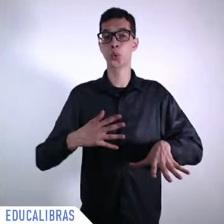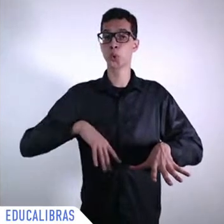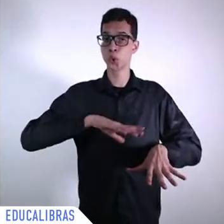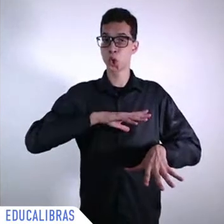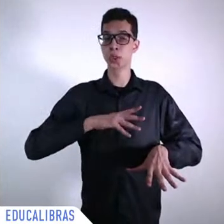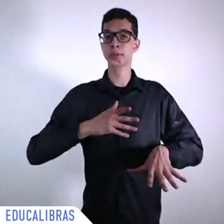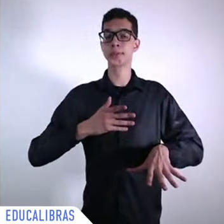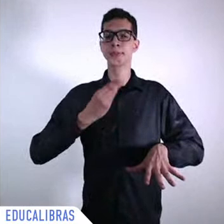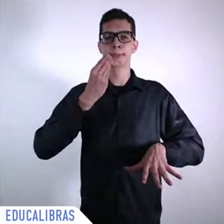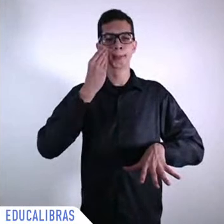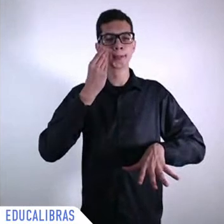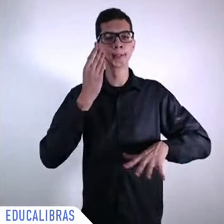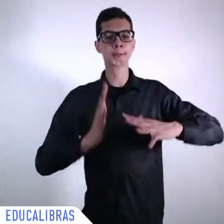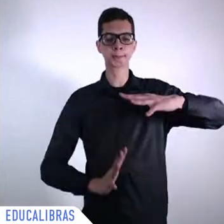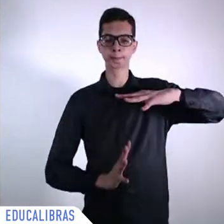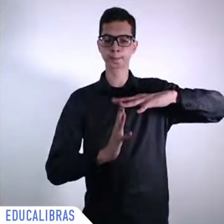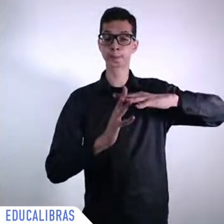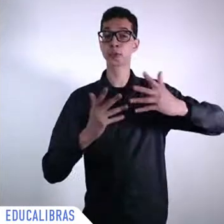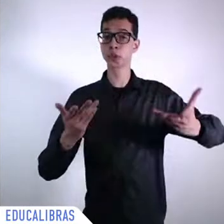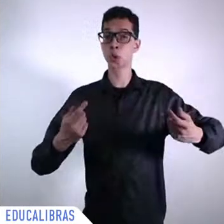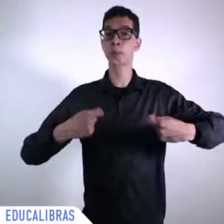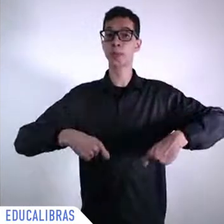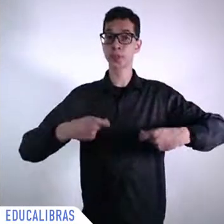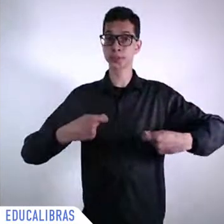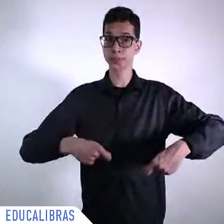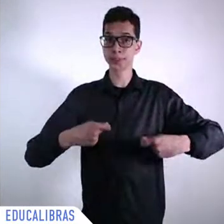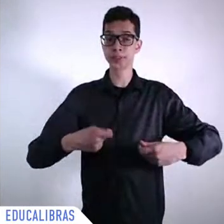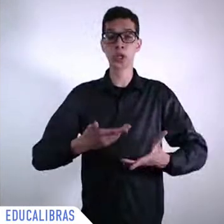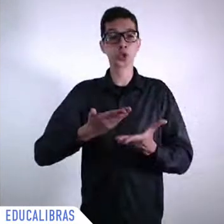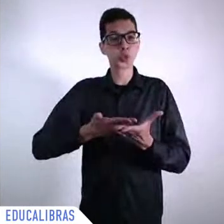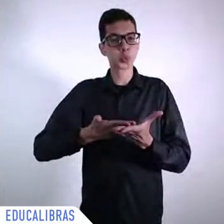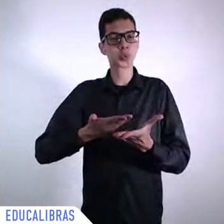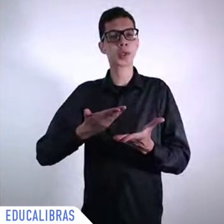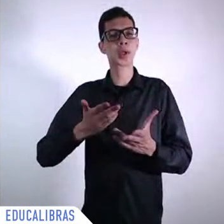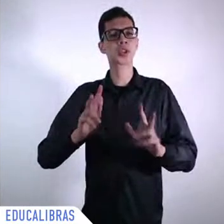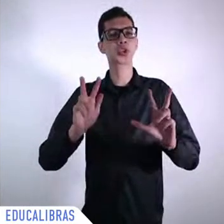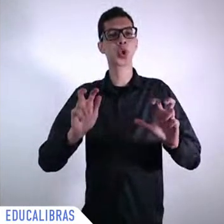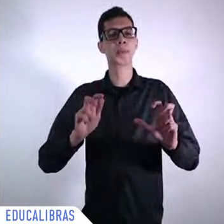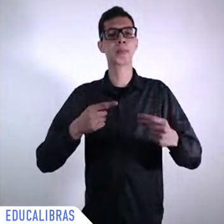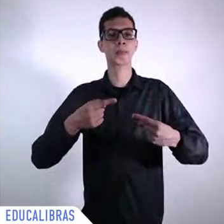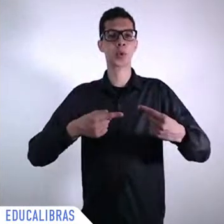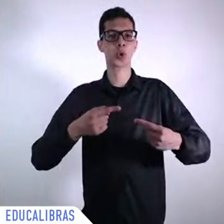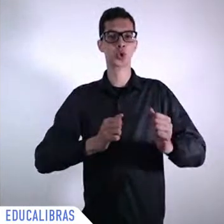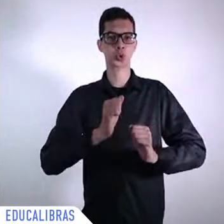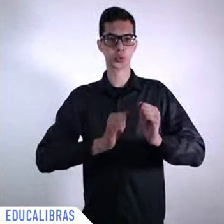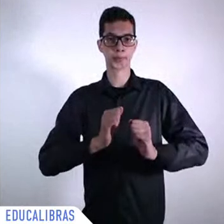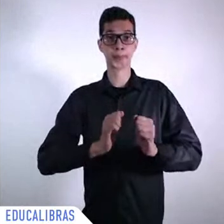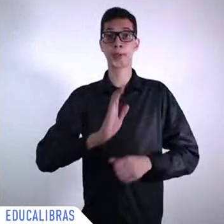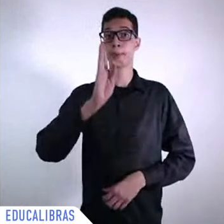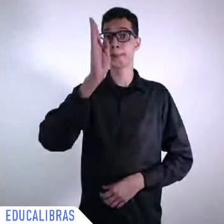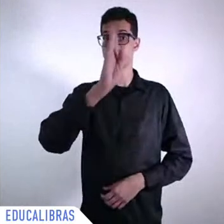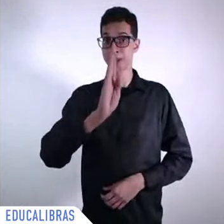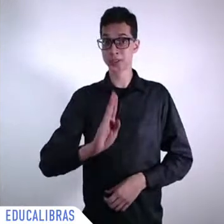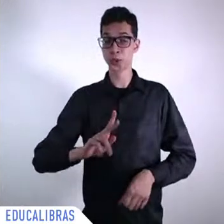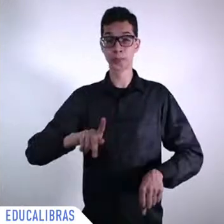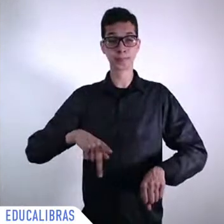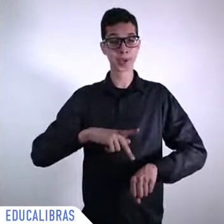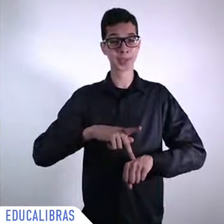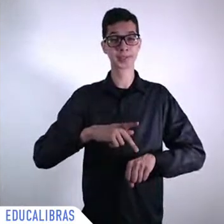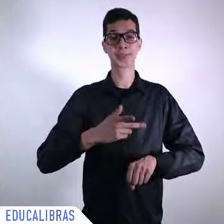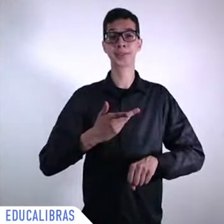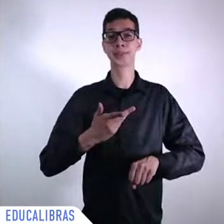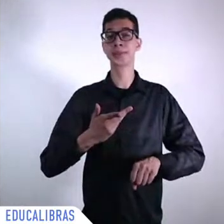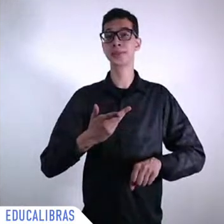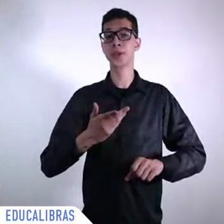to their industrial policy it has a huge market they can take decisions that make sense for the economy but